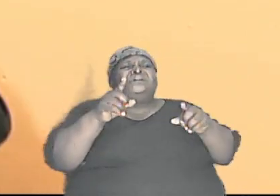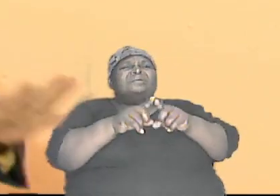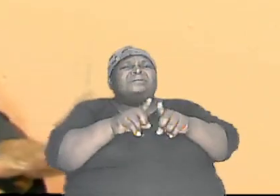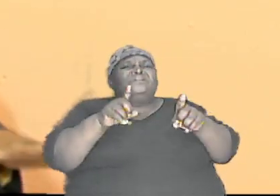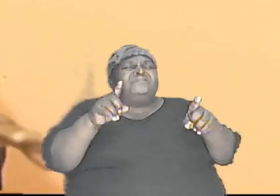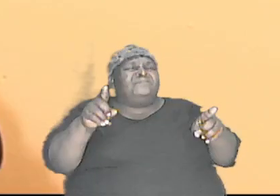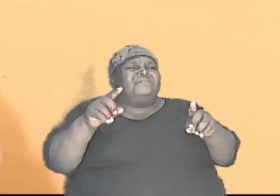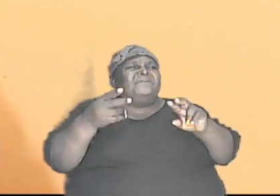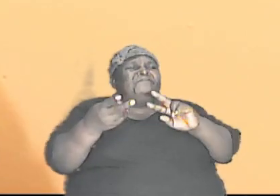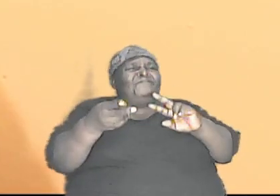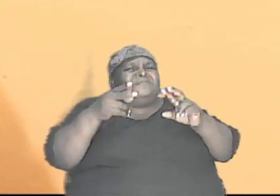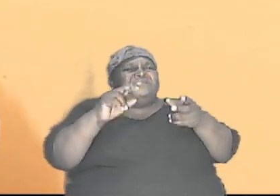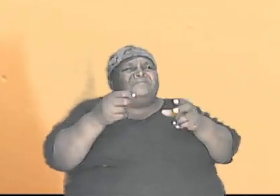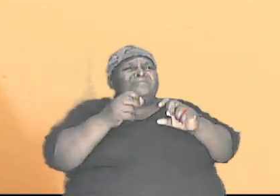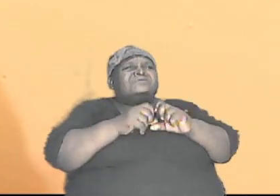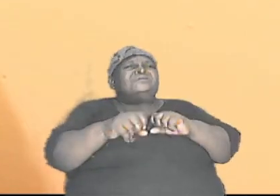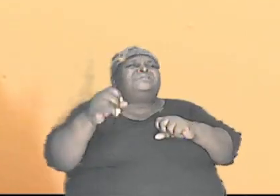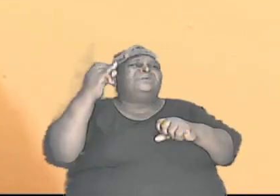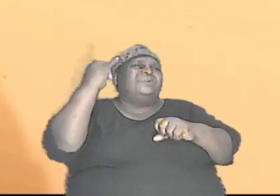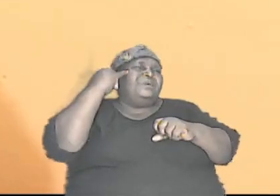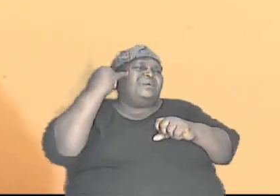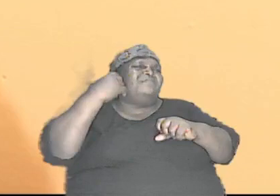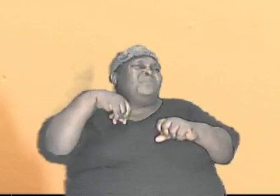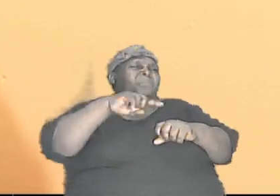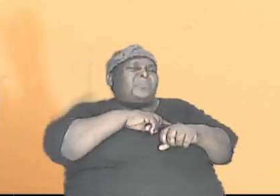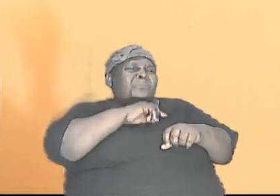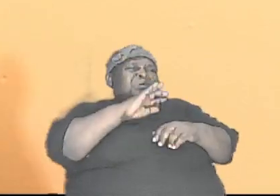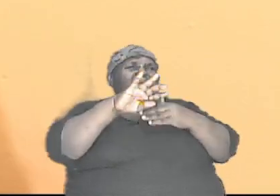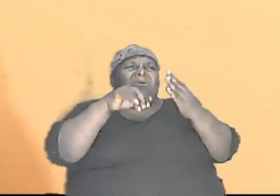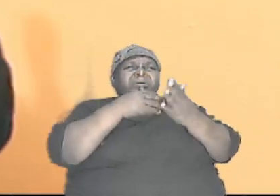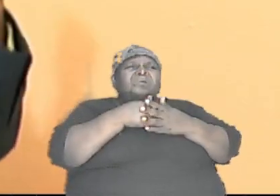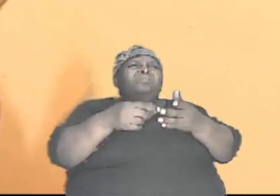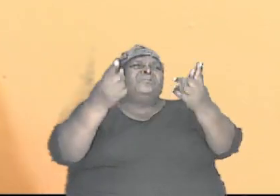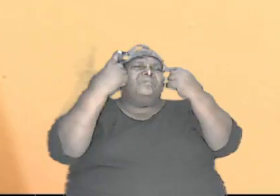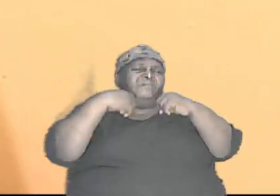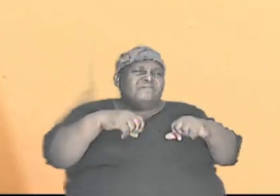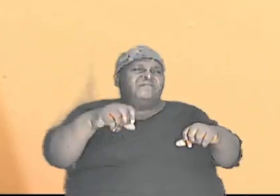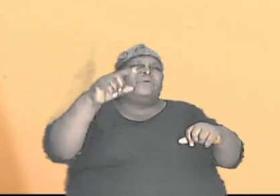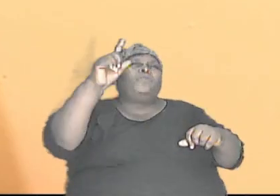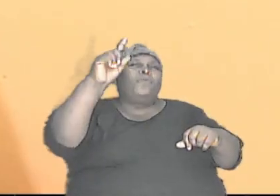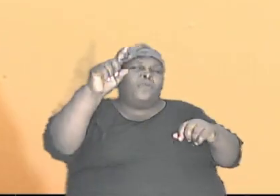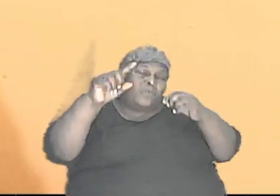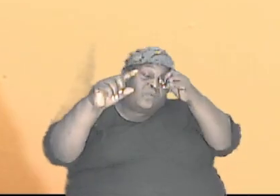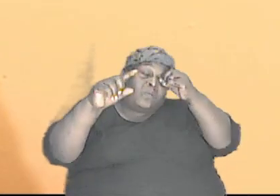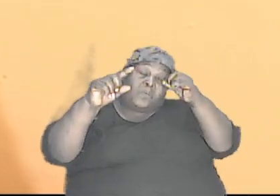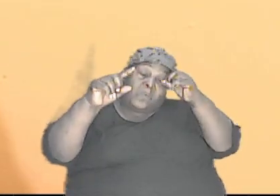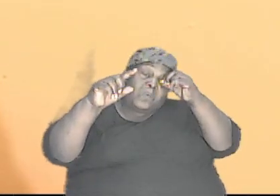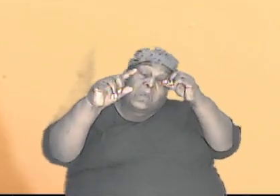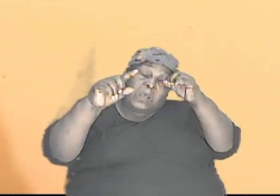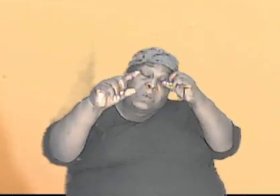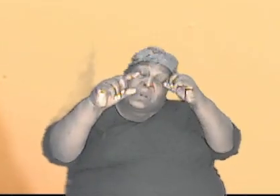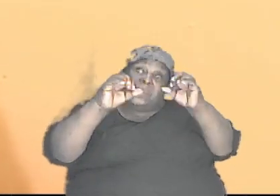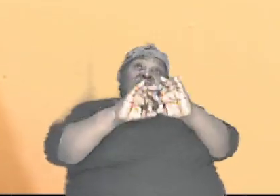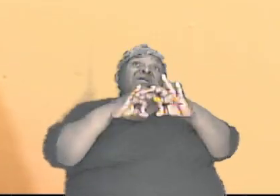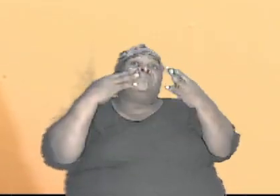variation if we all came from one common ancestor and we will as I